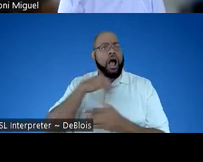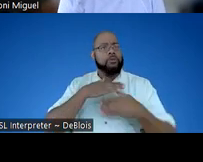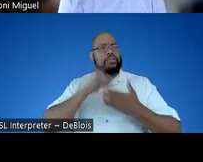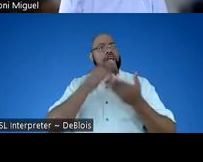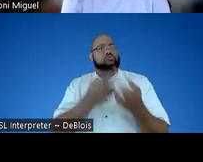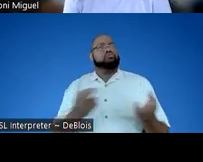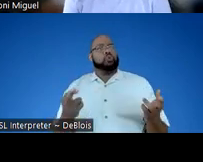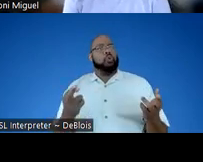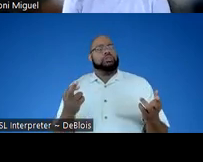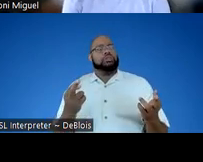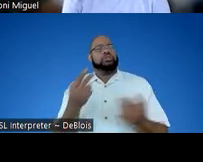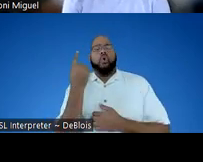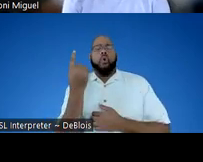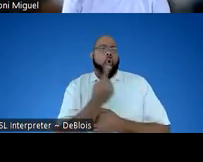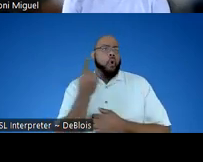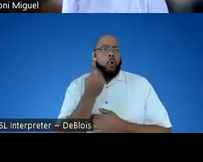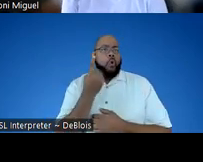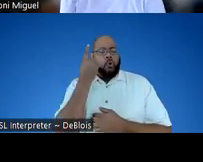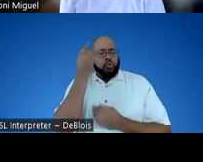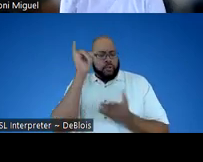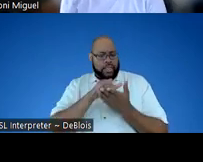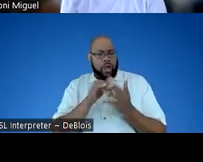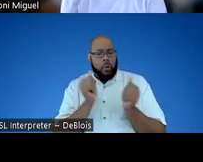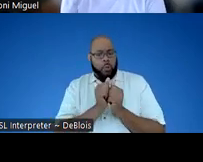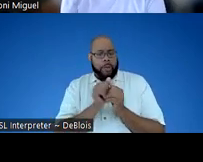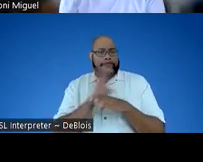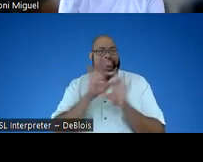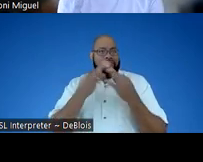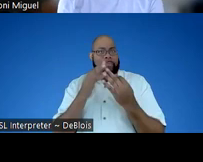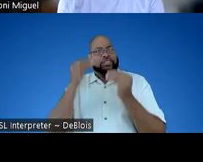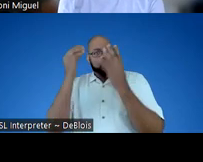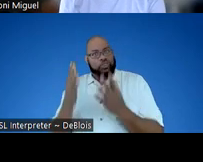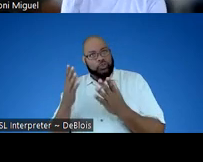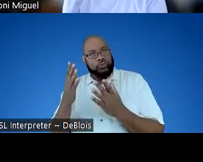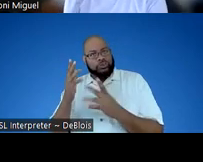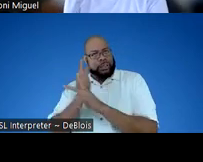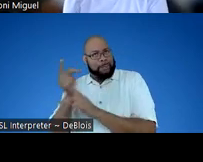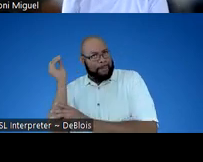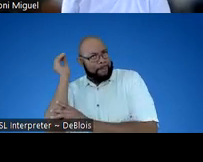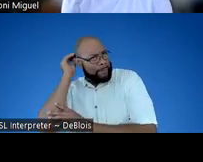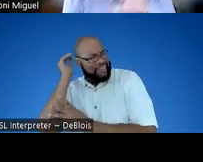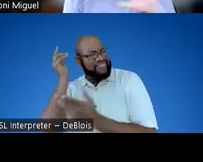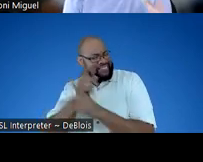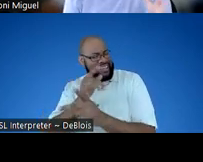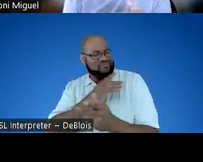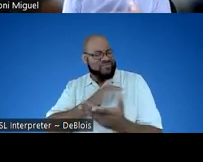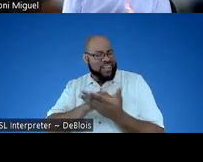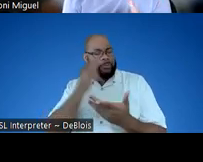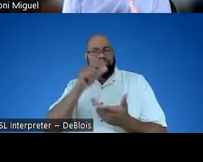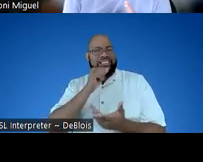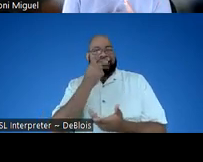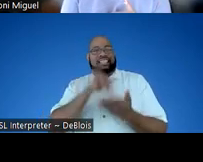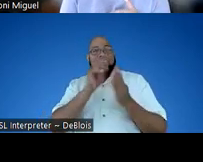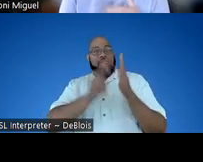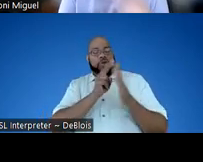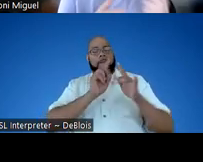are always thought of with busy families and teachers in mind because you probably didn't see it in the